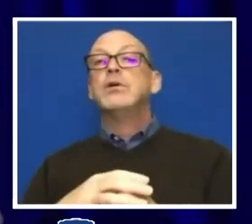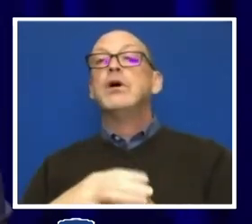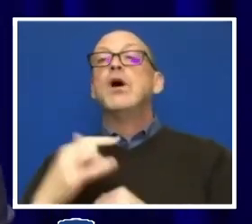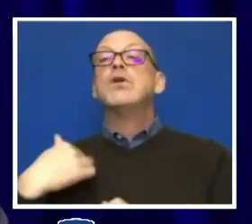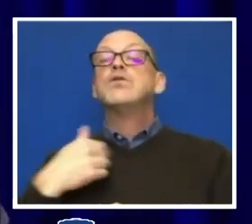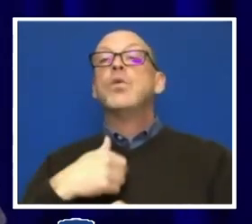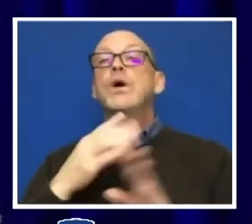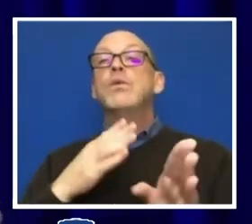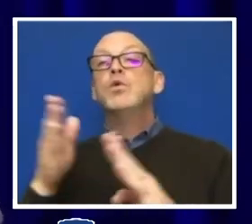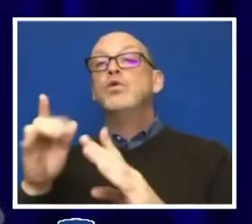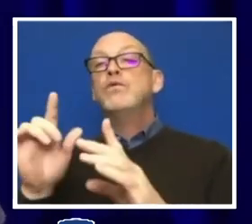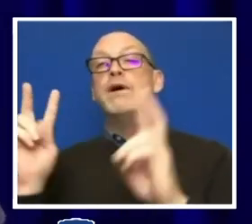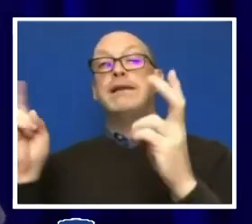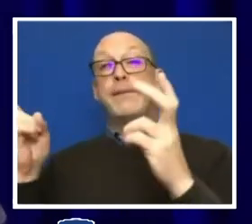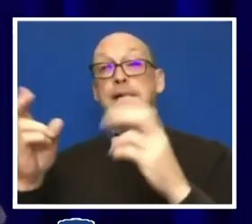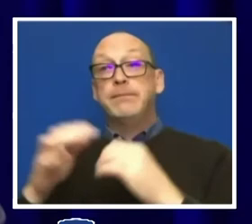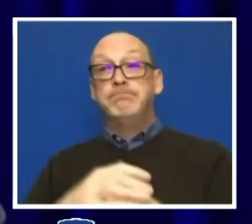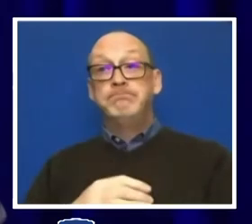topic.